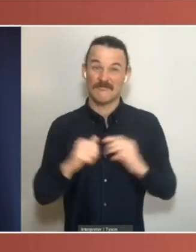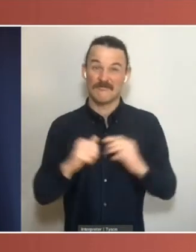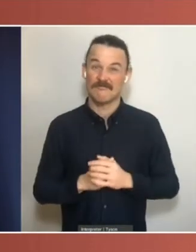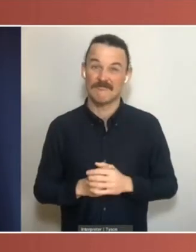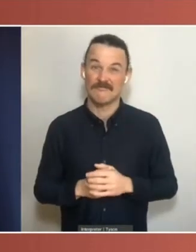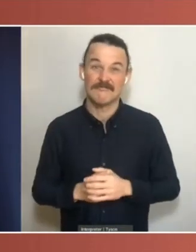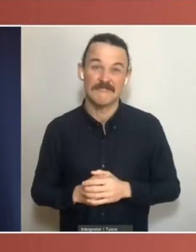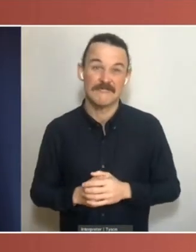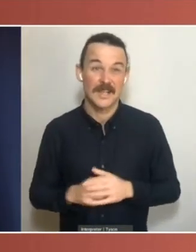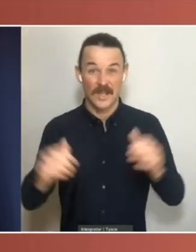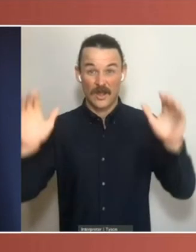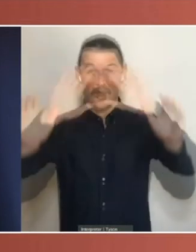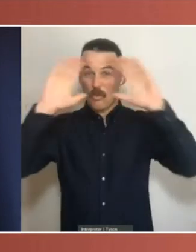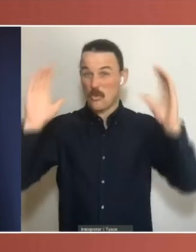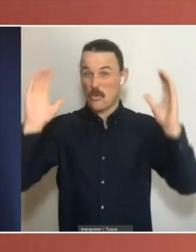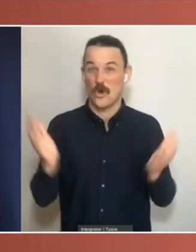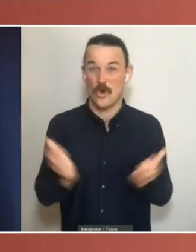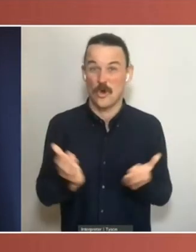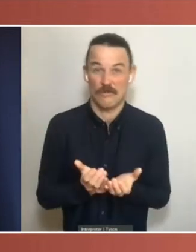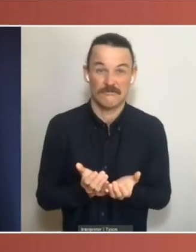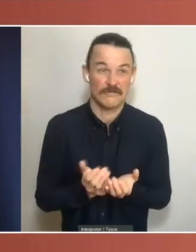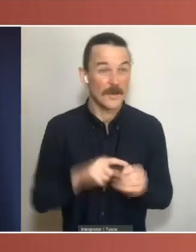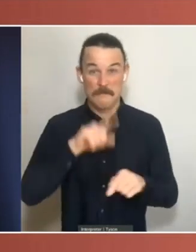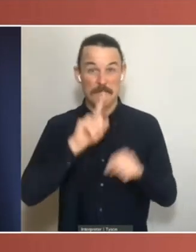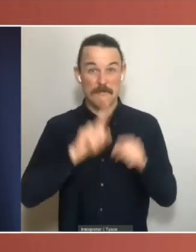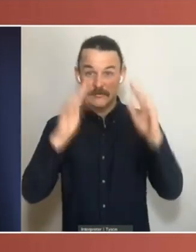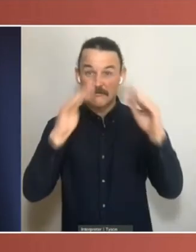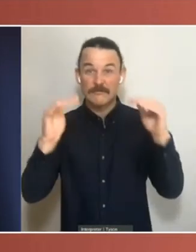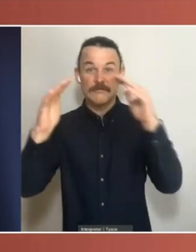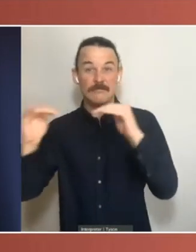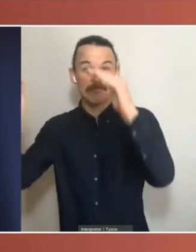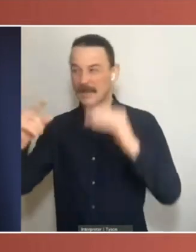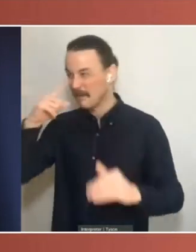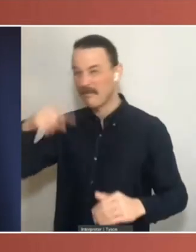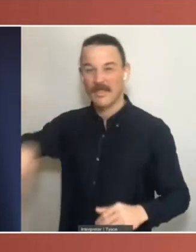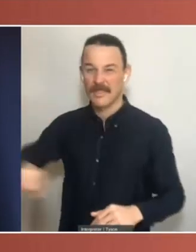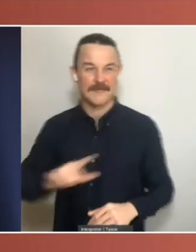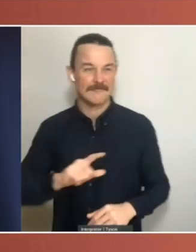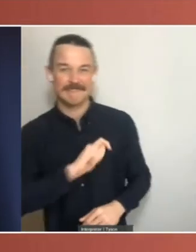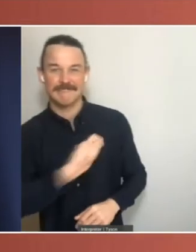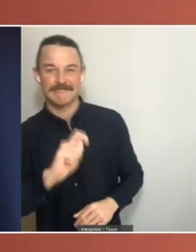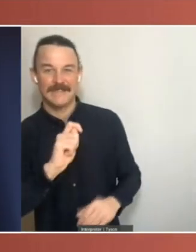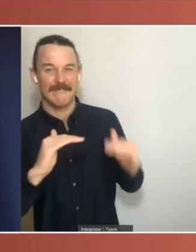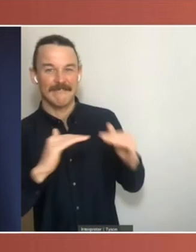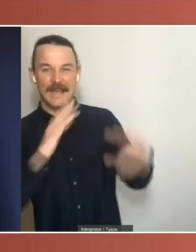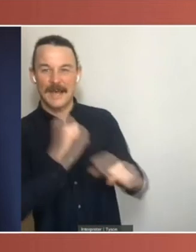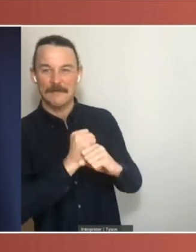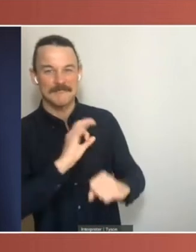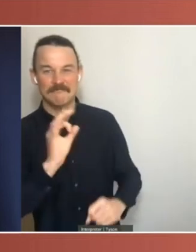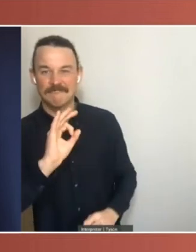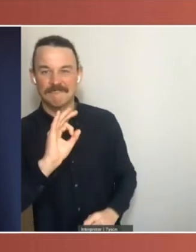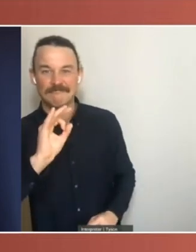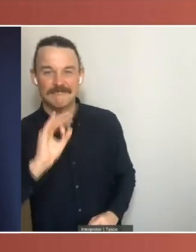notwithstanding some ups and downs, a loss of faith and trust in democracy. We're going to have to think of new ways if we want to halt that